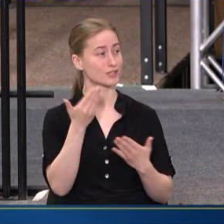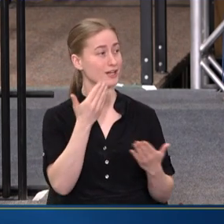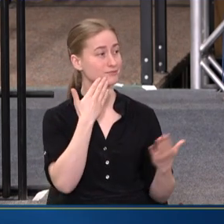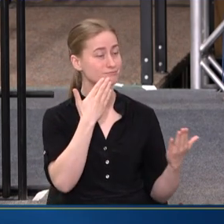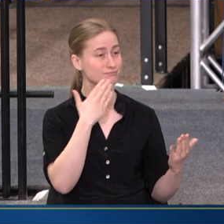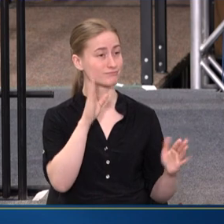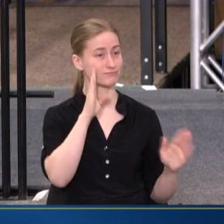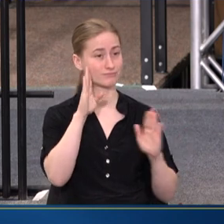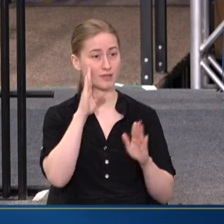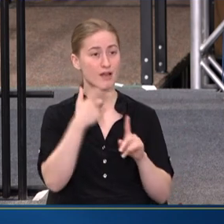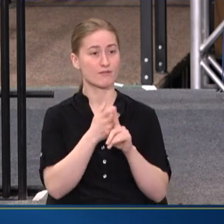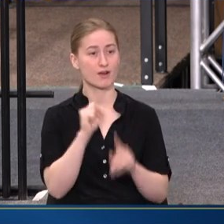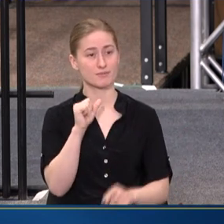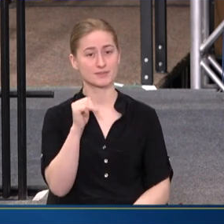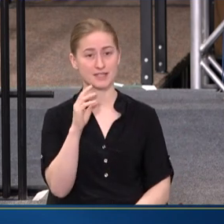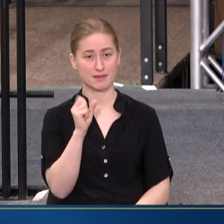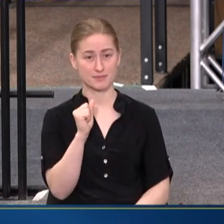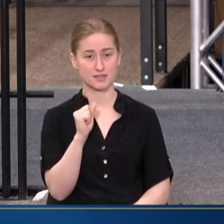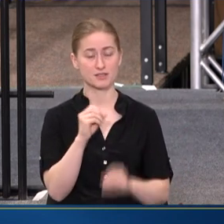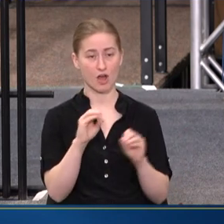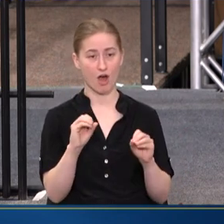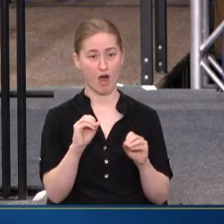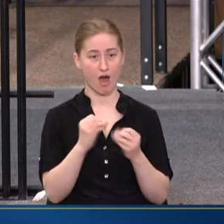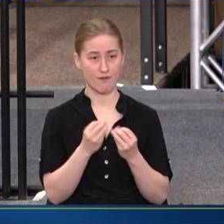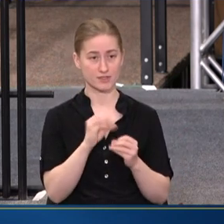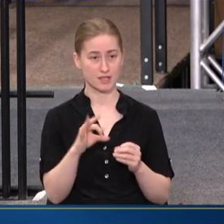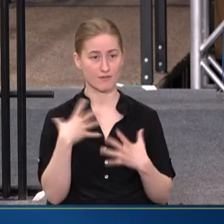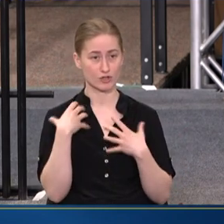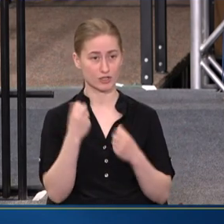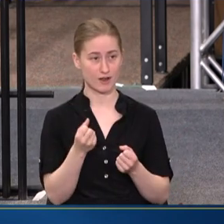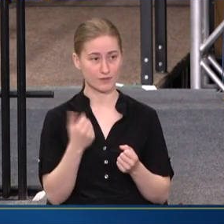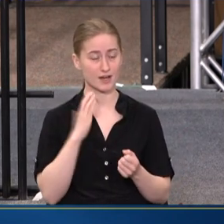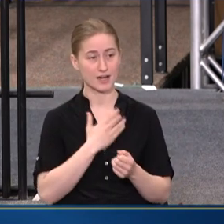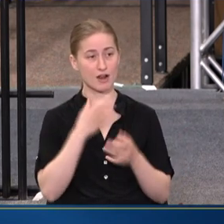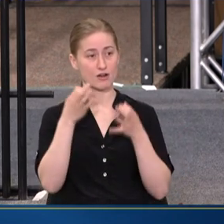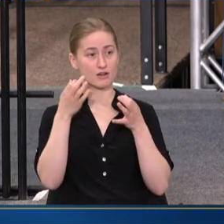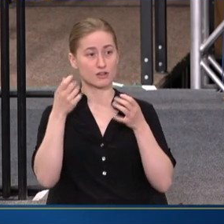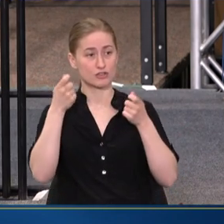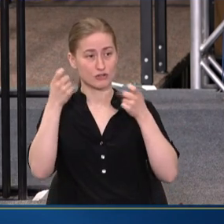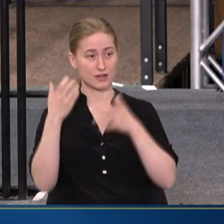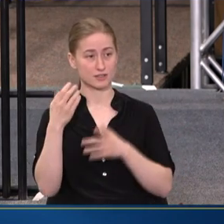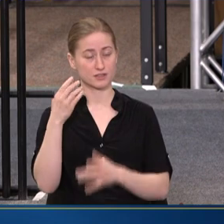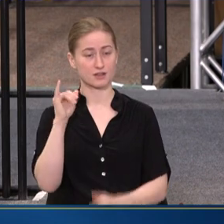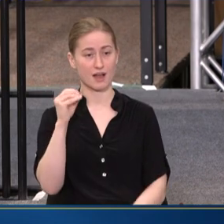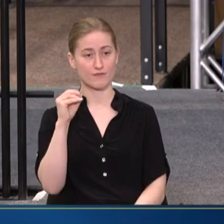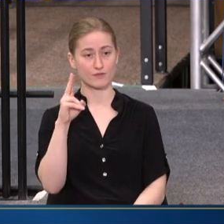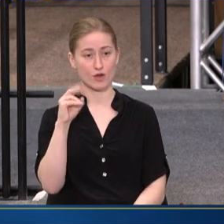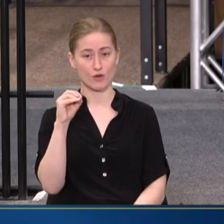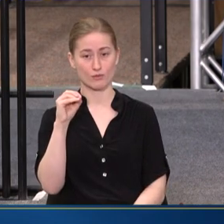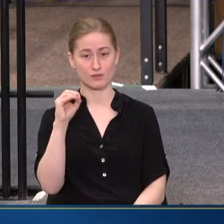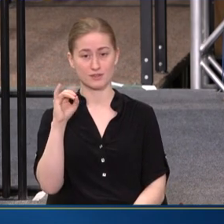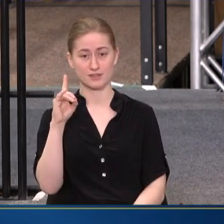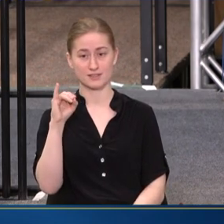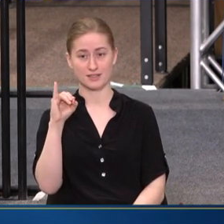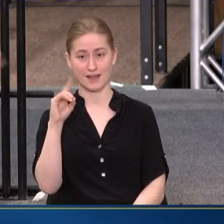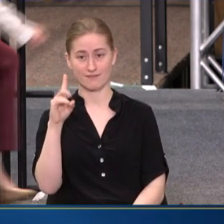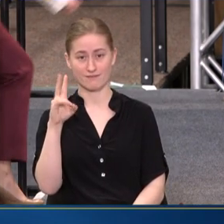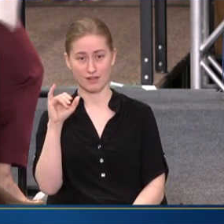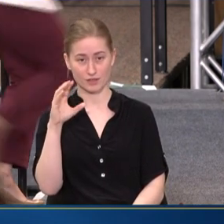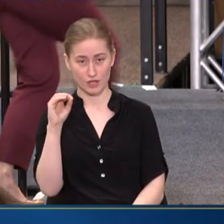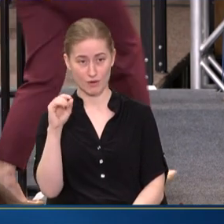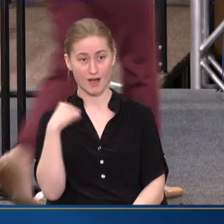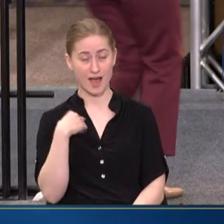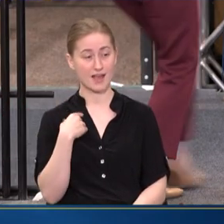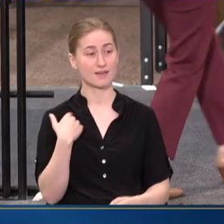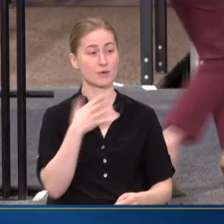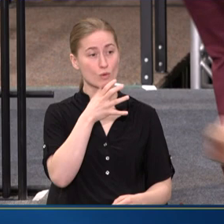SAMHSA'S OFFICE OF RECOVERY AND OUR DIRECTOR POLLO DEL VECCIO. I AM A WOMAN WITH A DIAGNOSIS OF CLINICAL